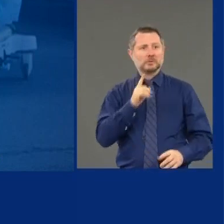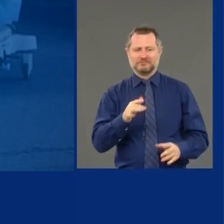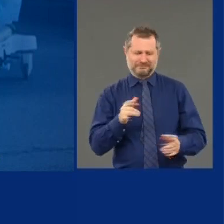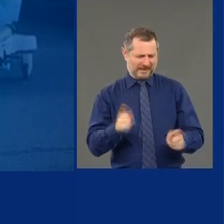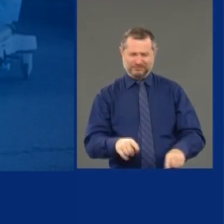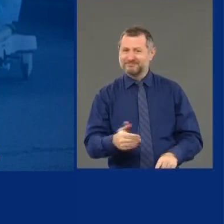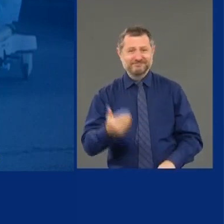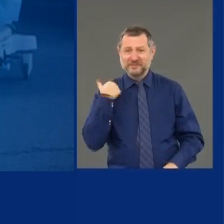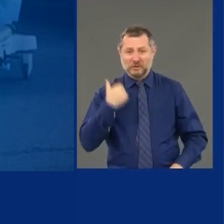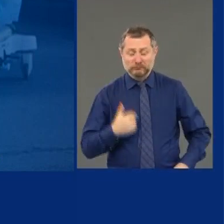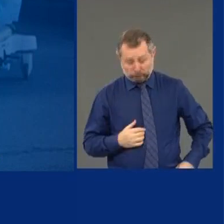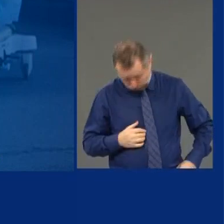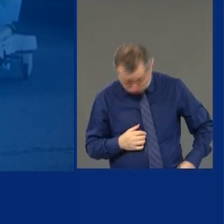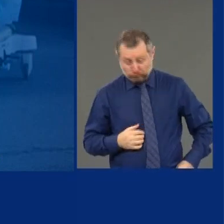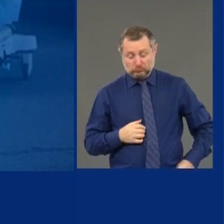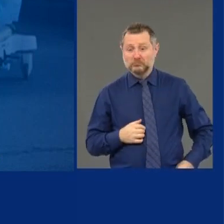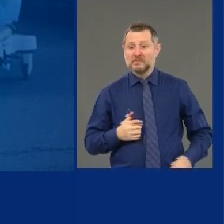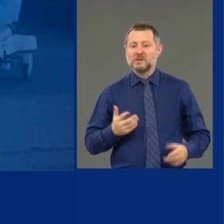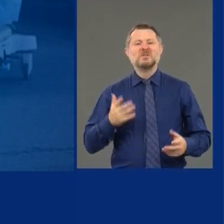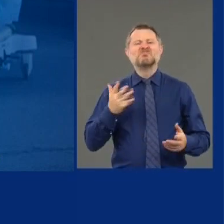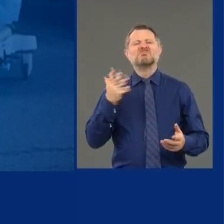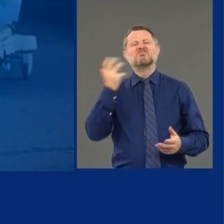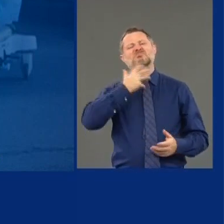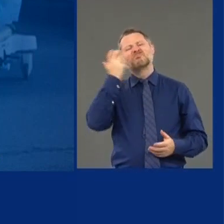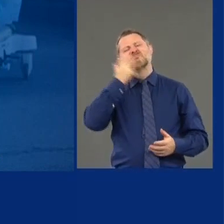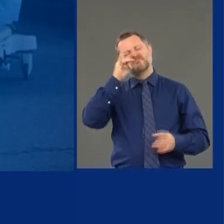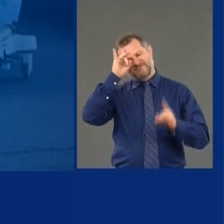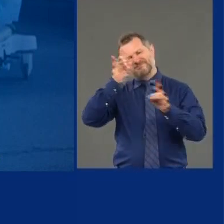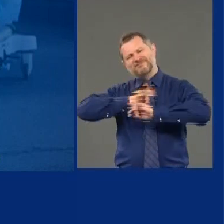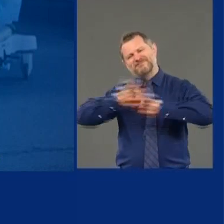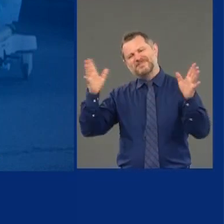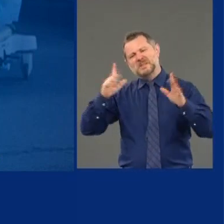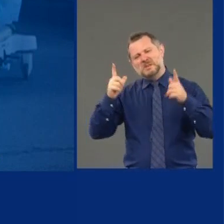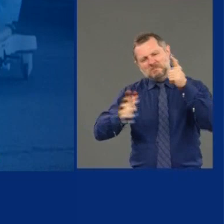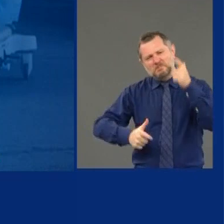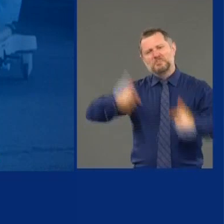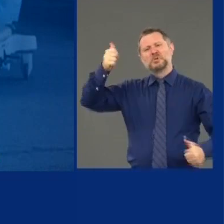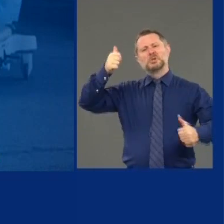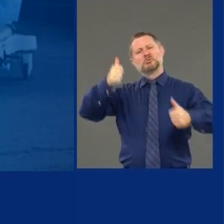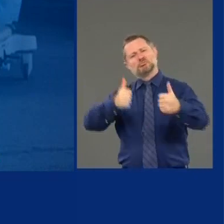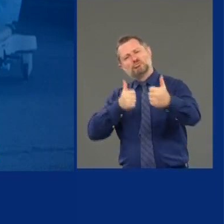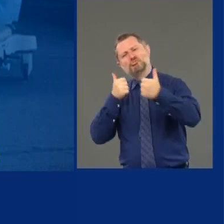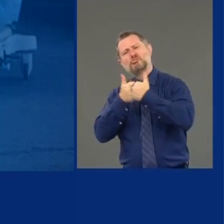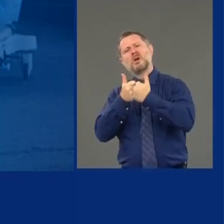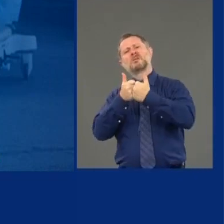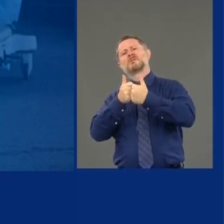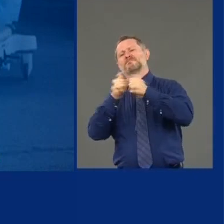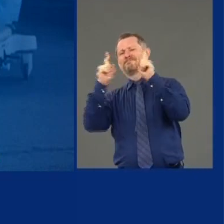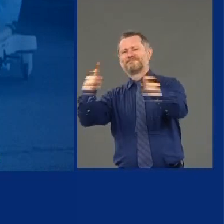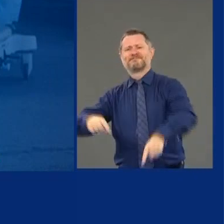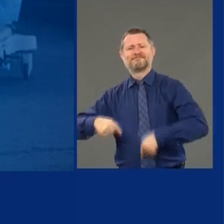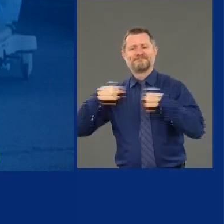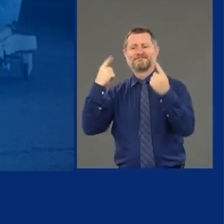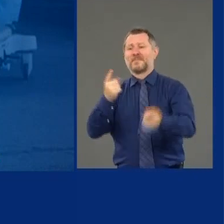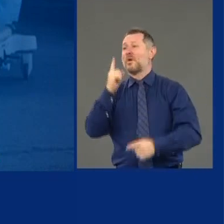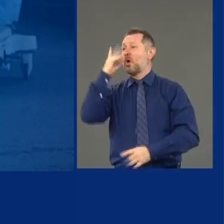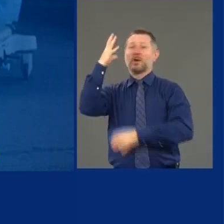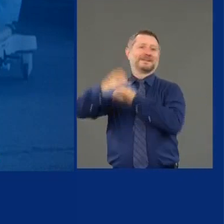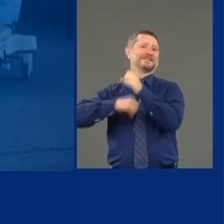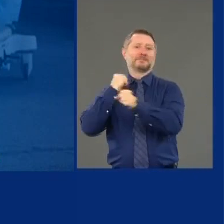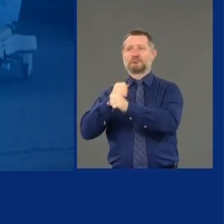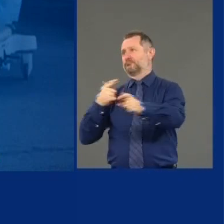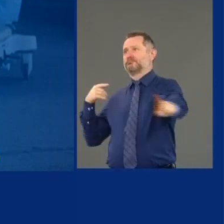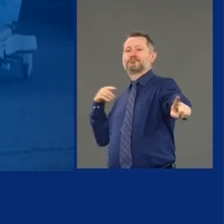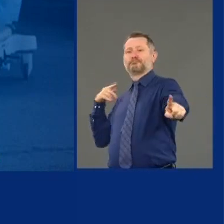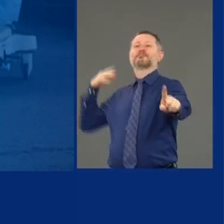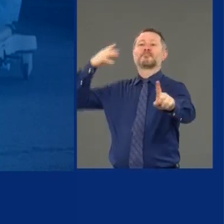It was the greatest challenge that government and society faced in a generation. And there